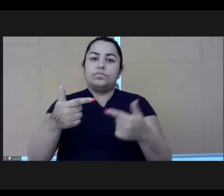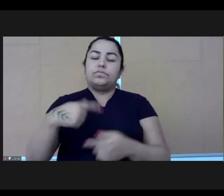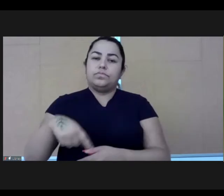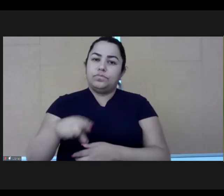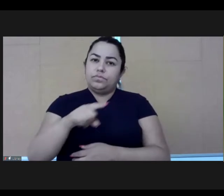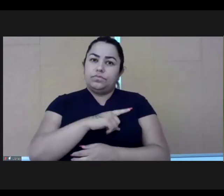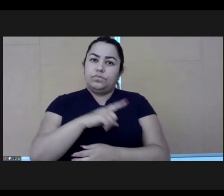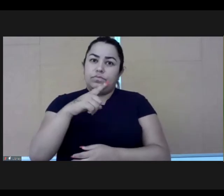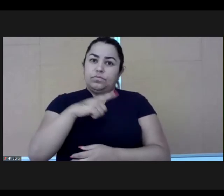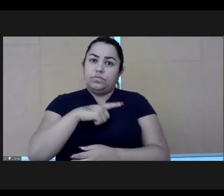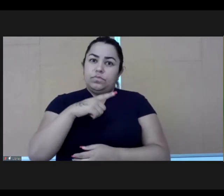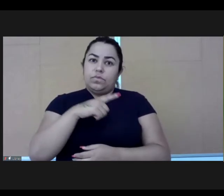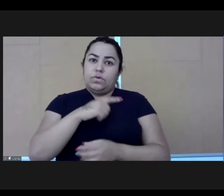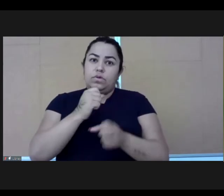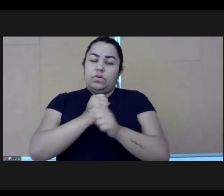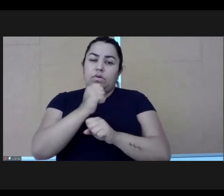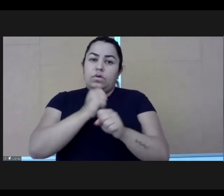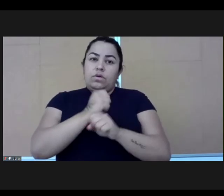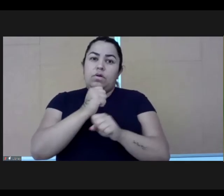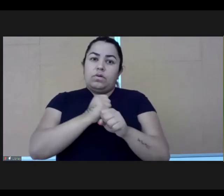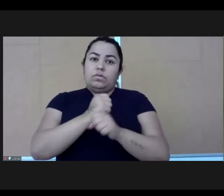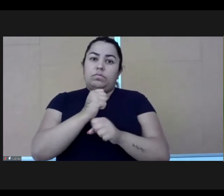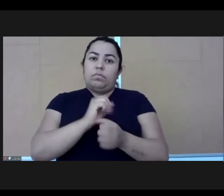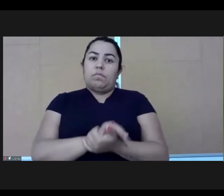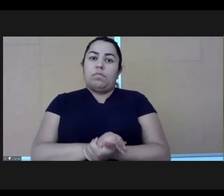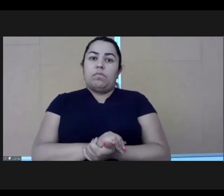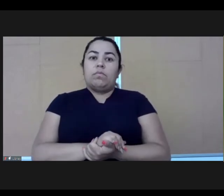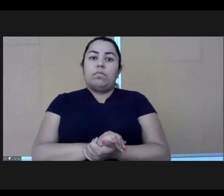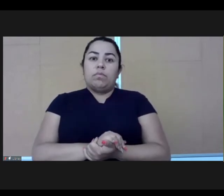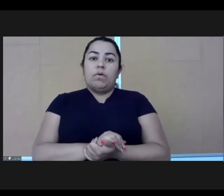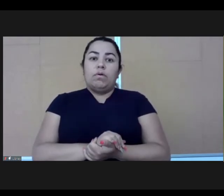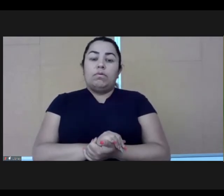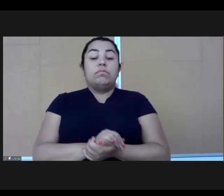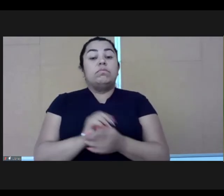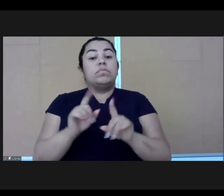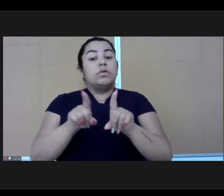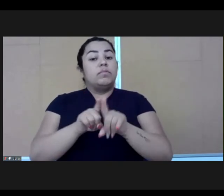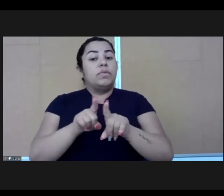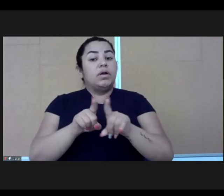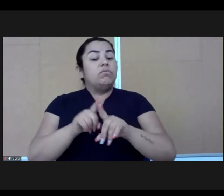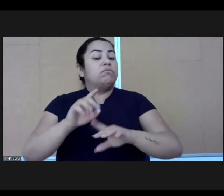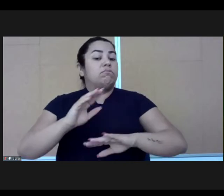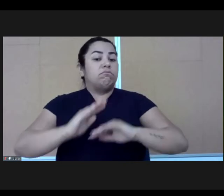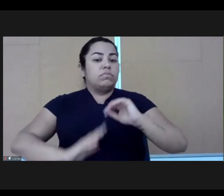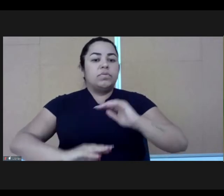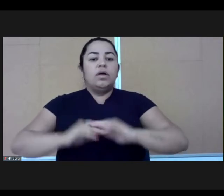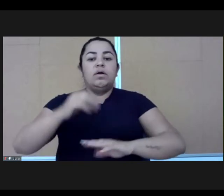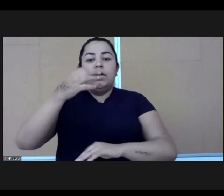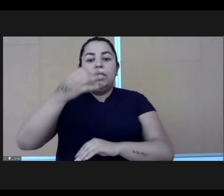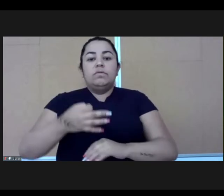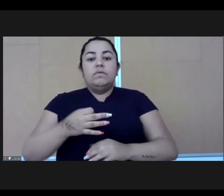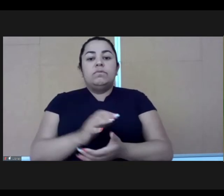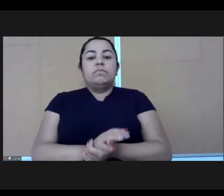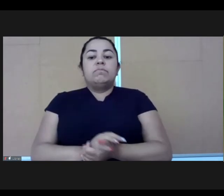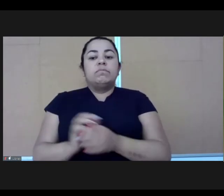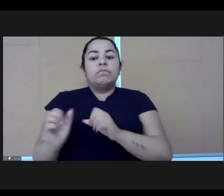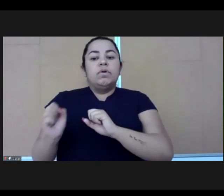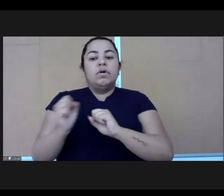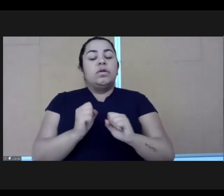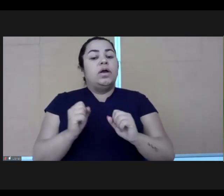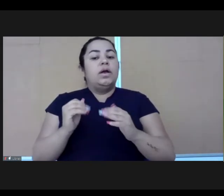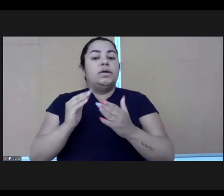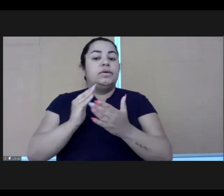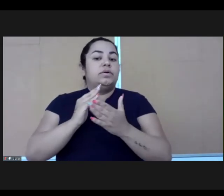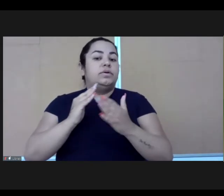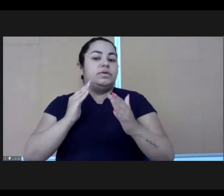conducive, in a very sustainable, in a very positive manner in order to break away from the demigods that we